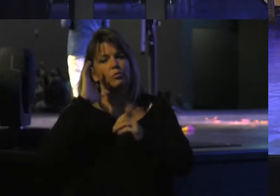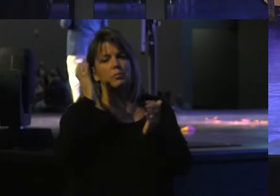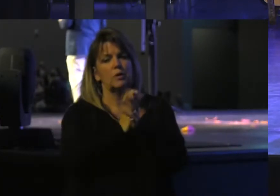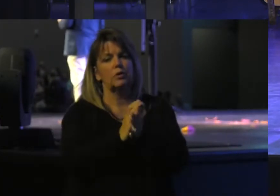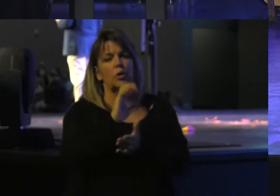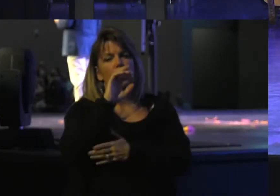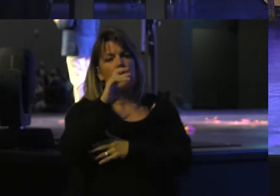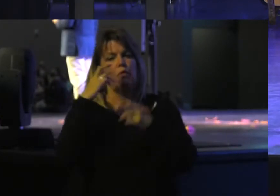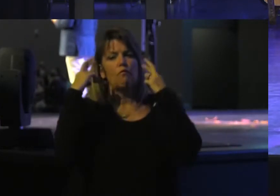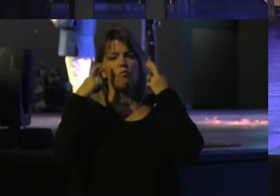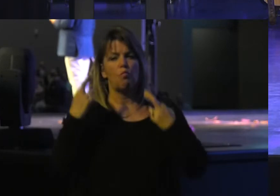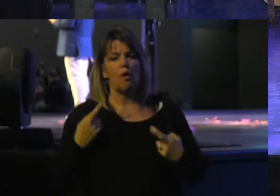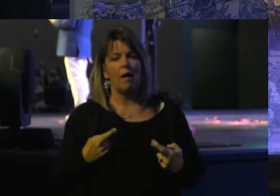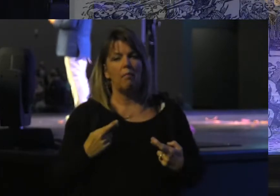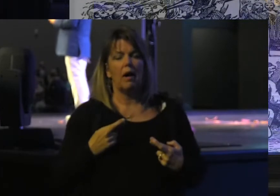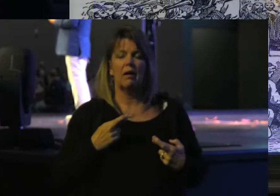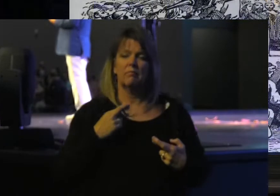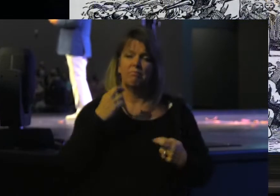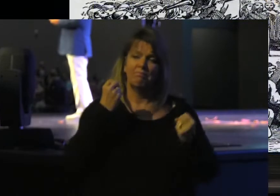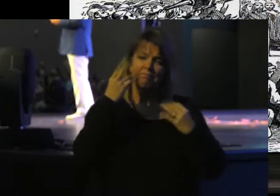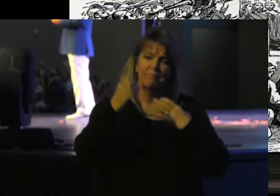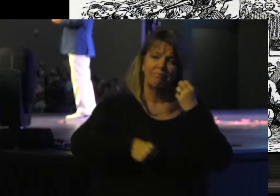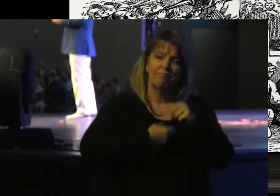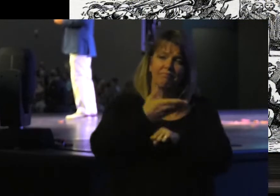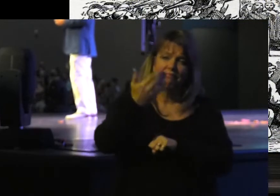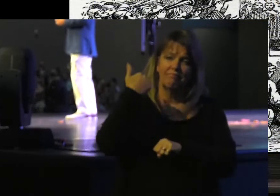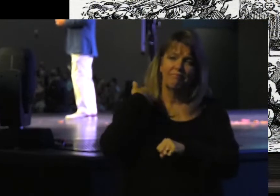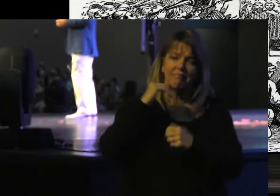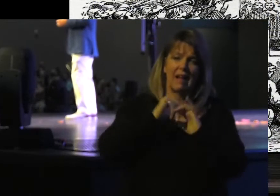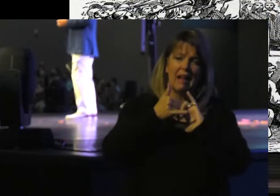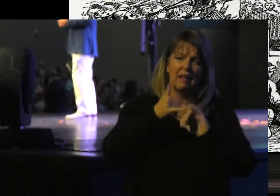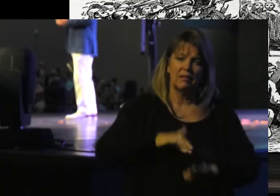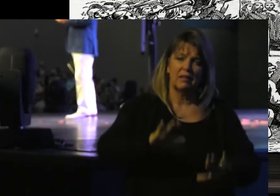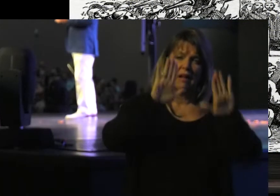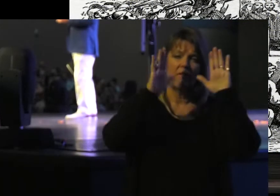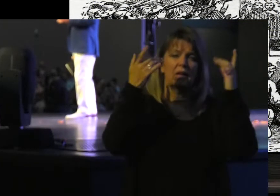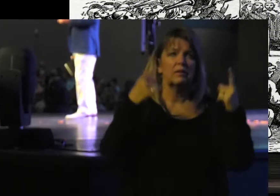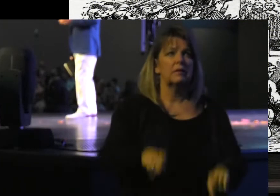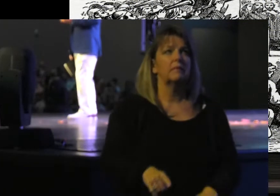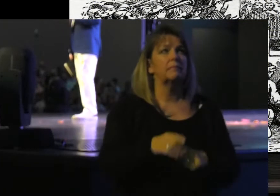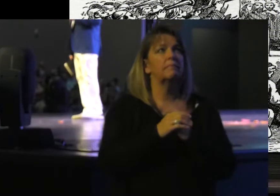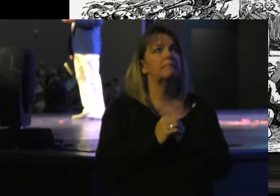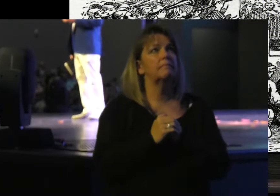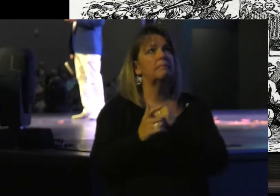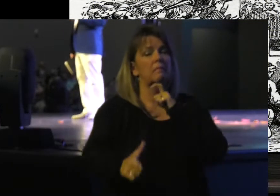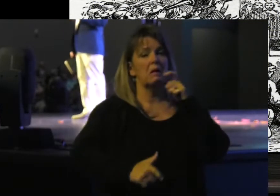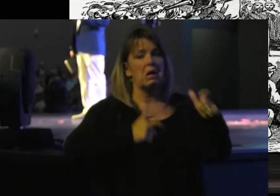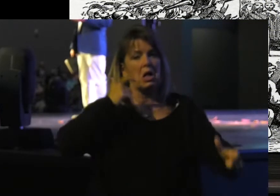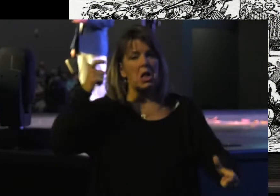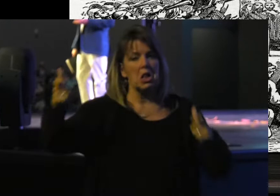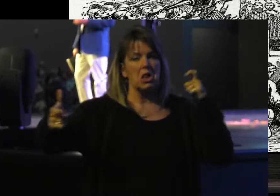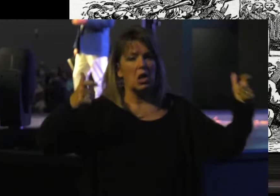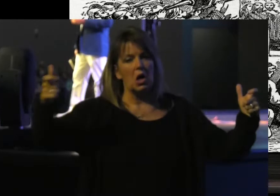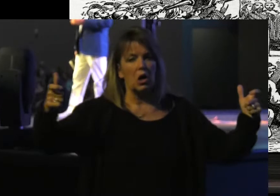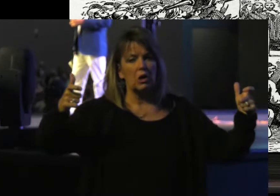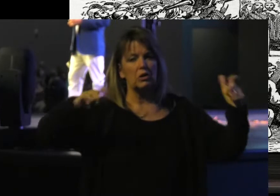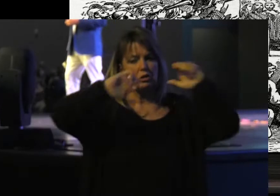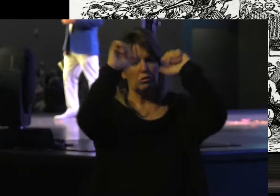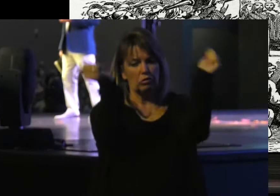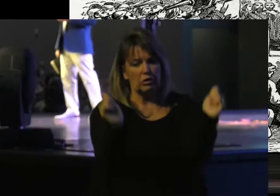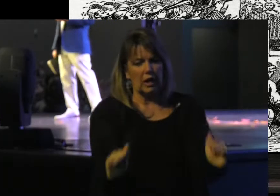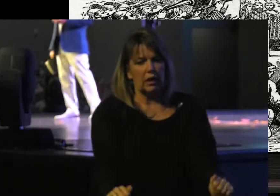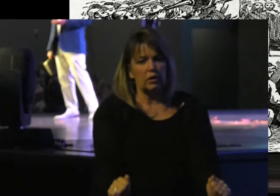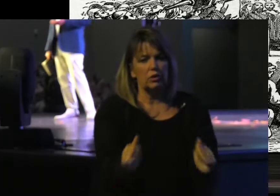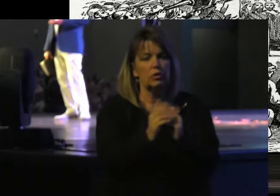Several hundred years ago As to how the sacrifice Would take place. A large bronze statue Of